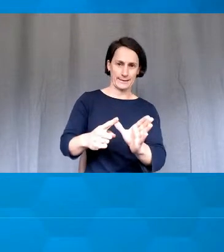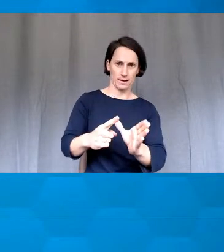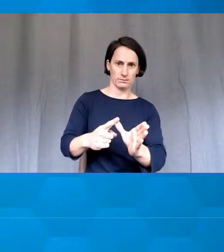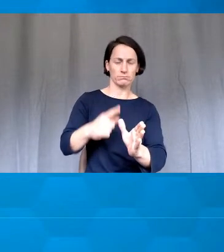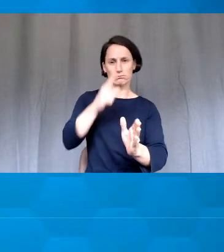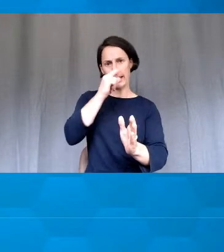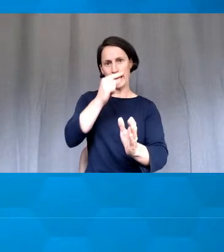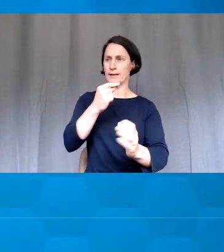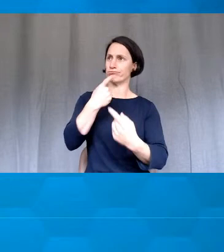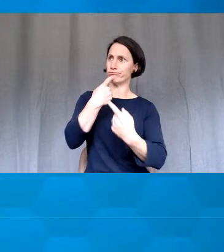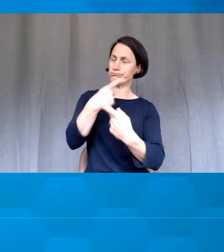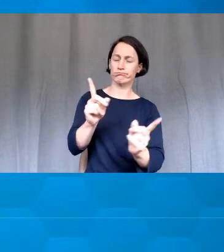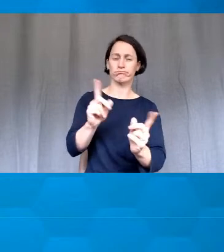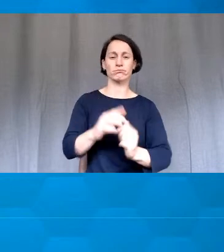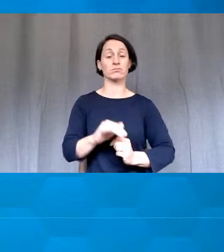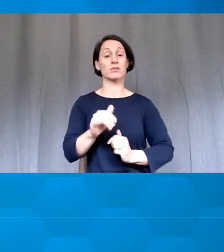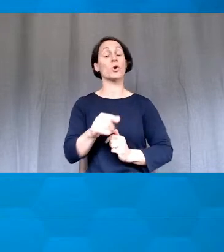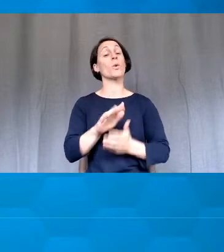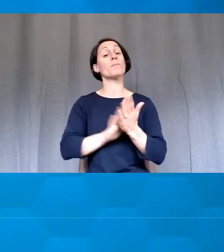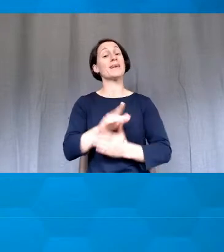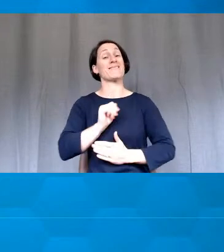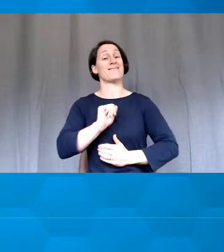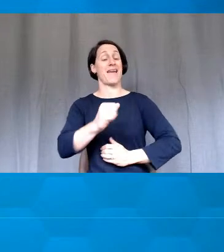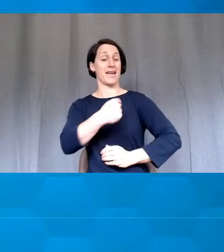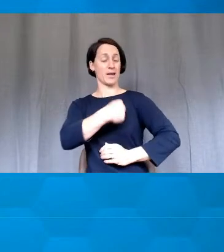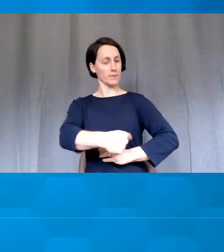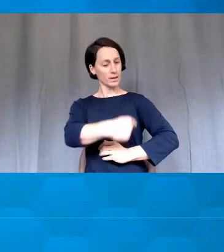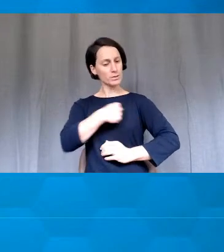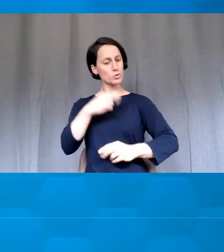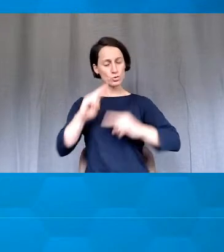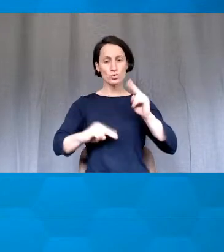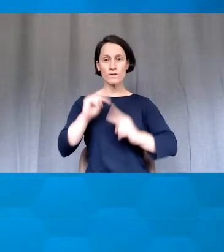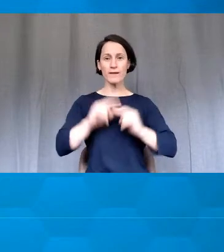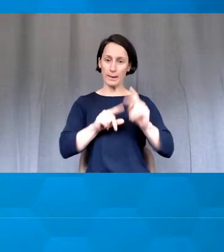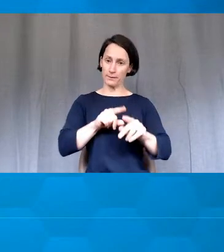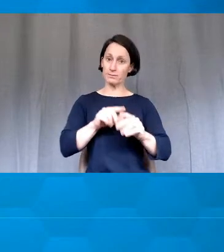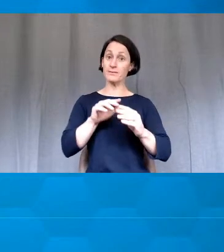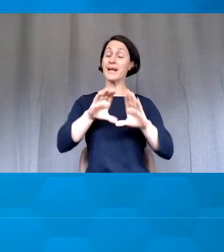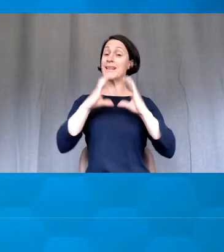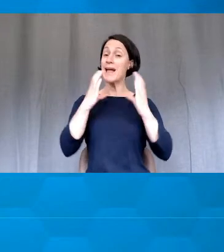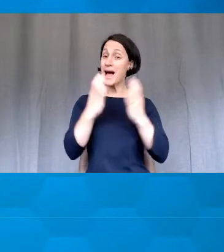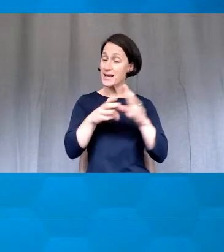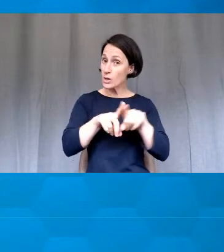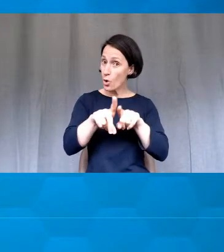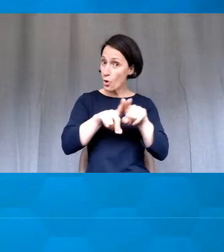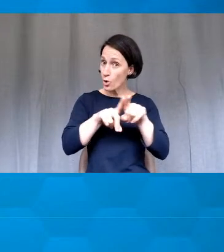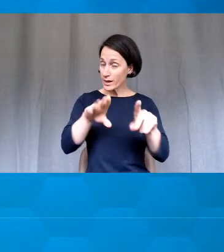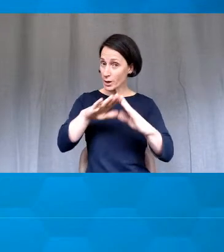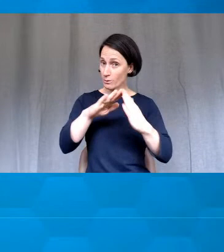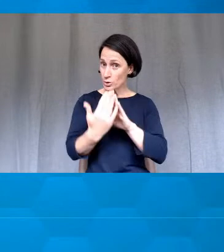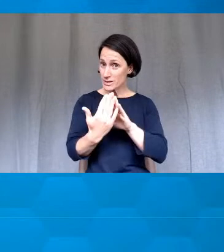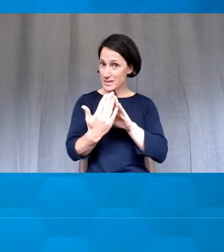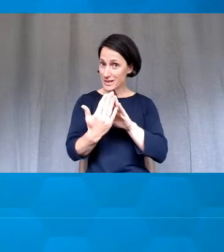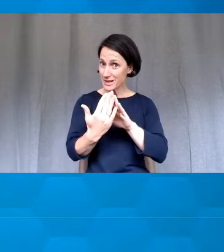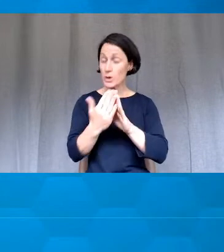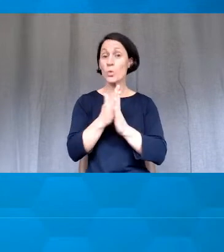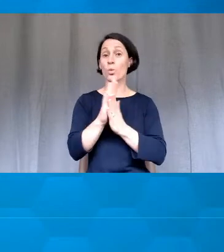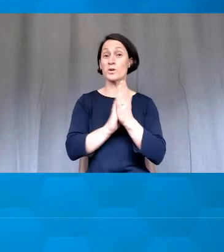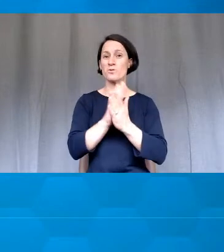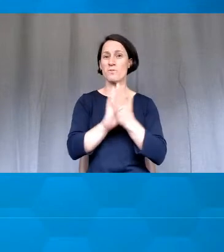is their commitment to help build the learning community of the class by more richly recognizing,